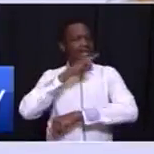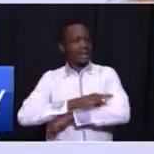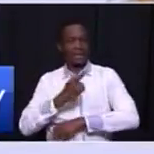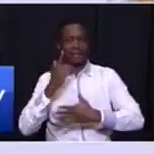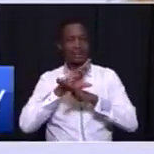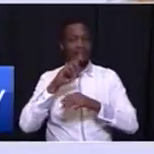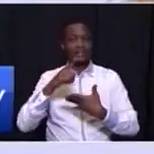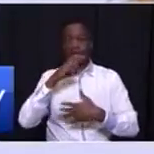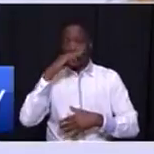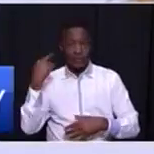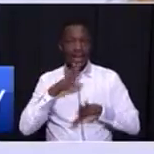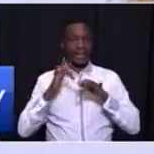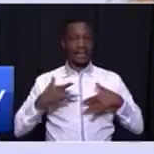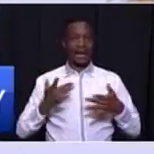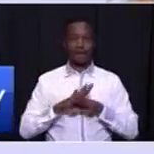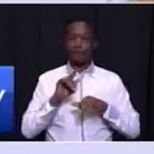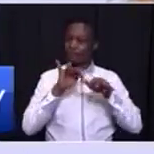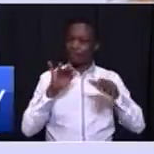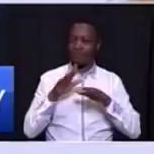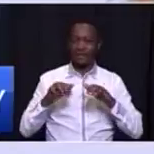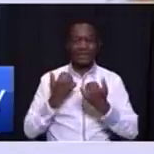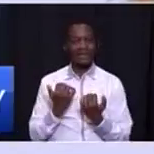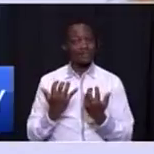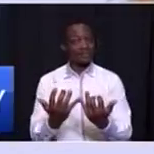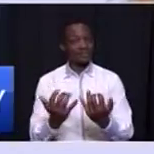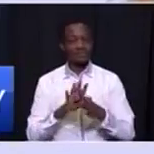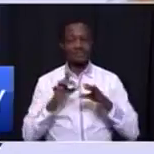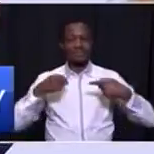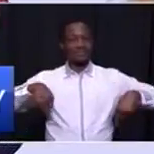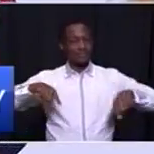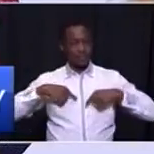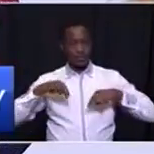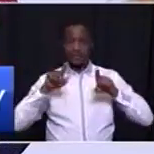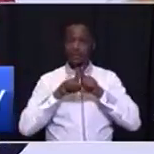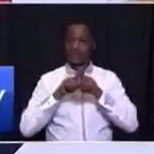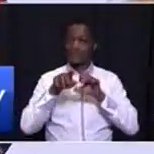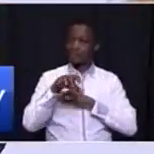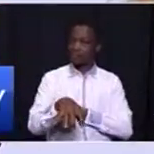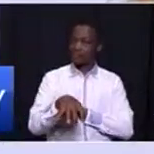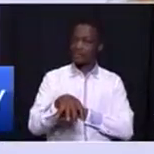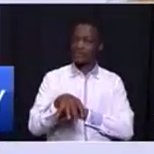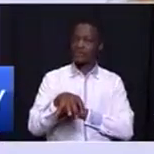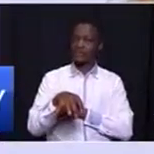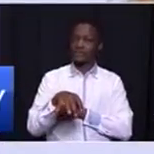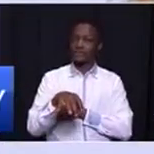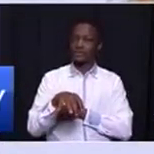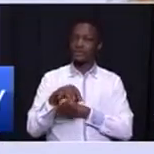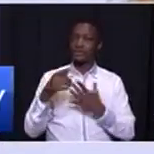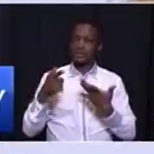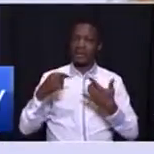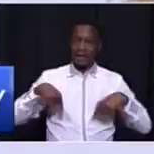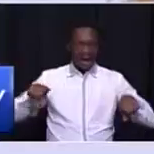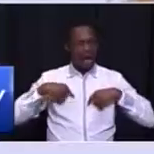on the ground. We, as a province, are a province of